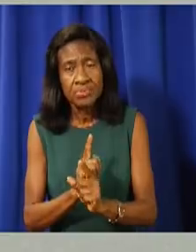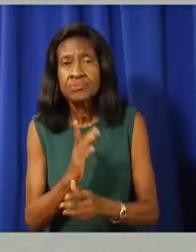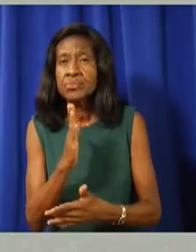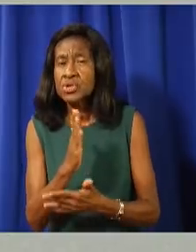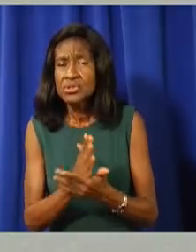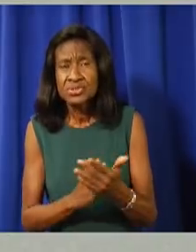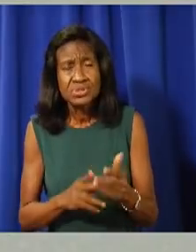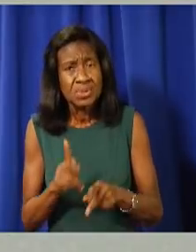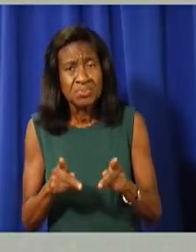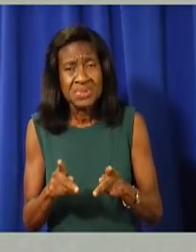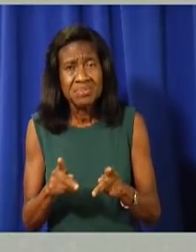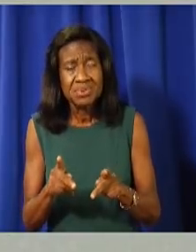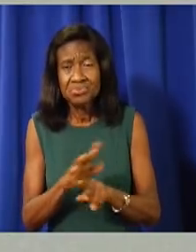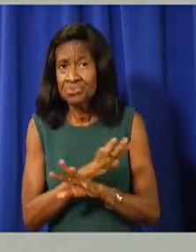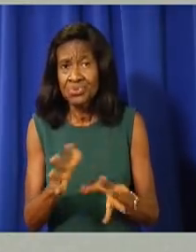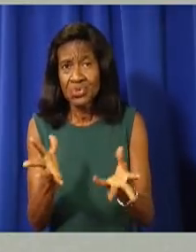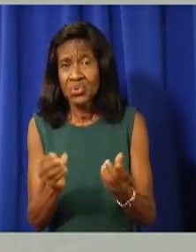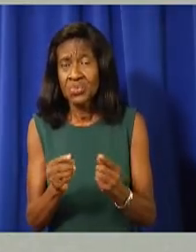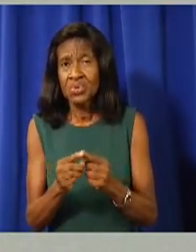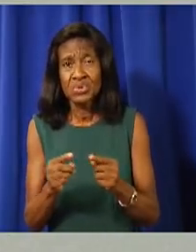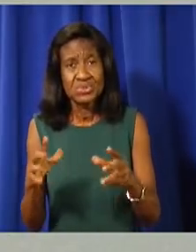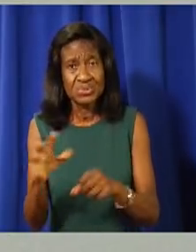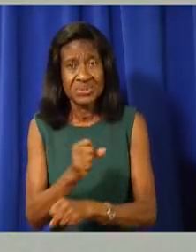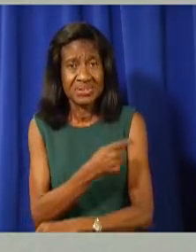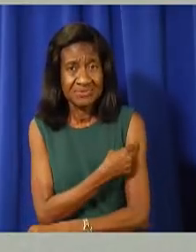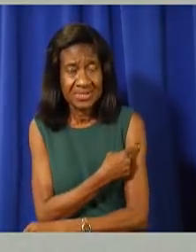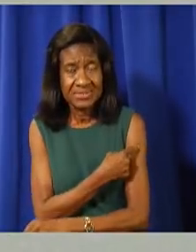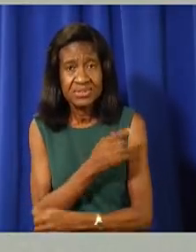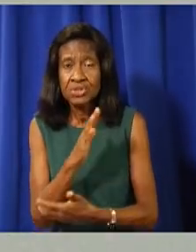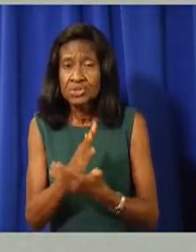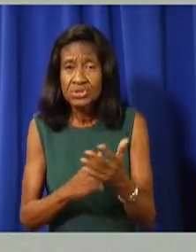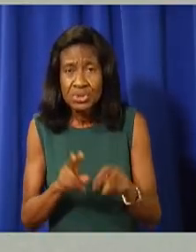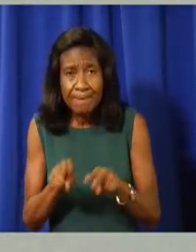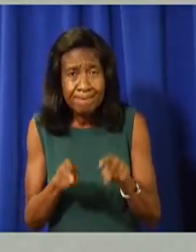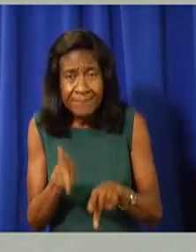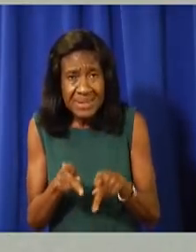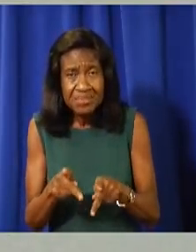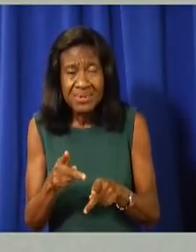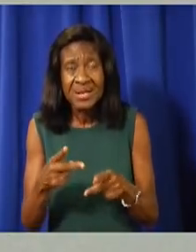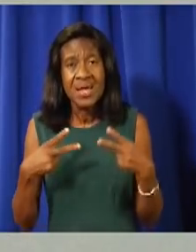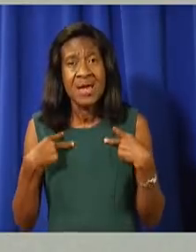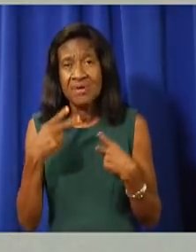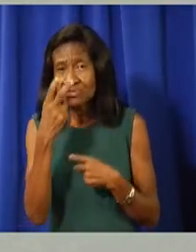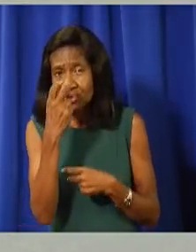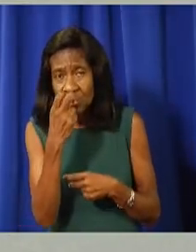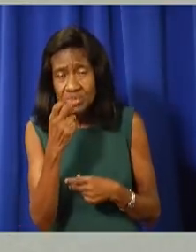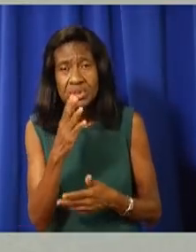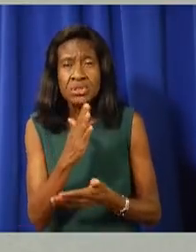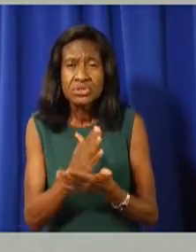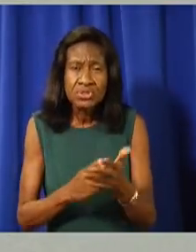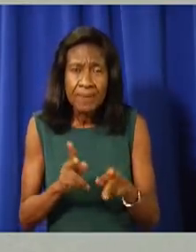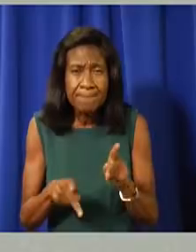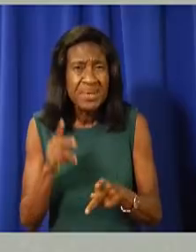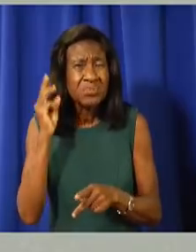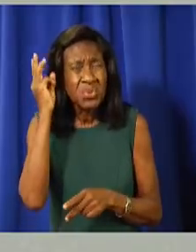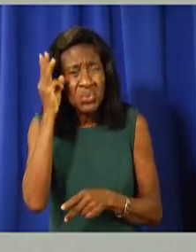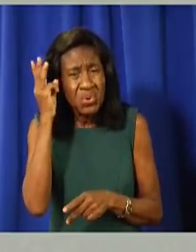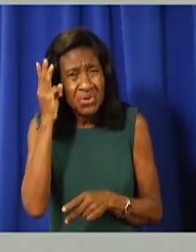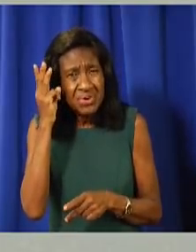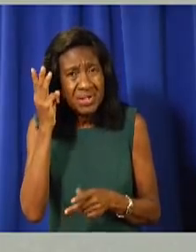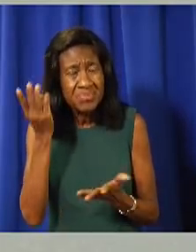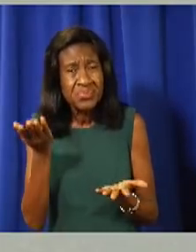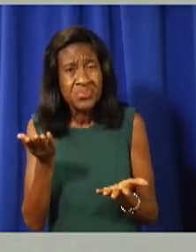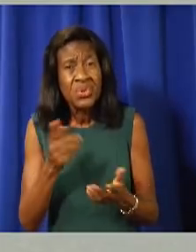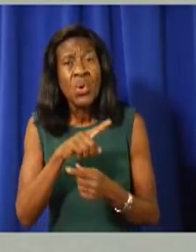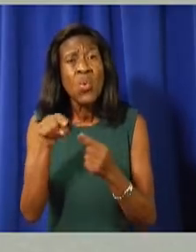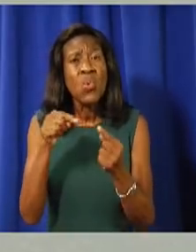while others continue to express doubts. Some are worried about whether or when they will be